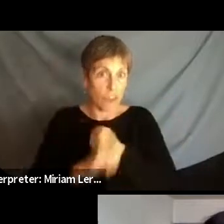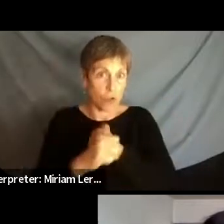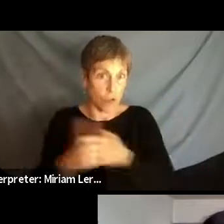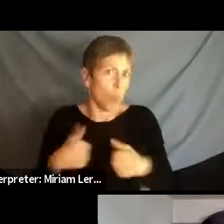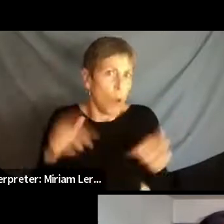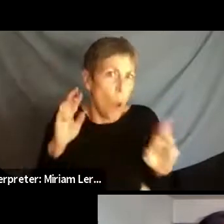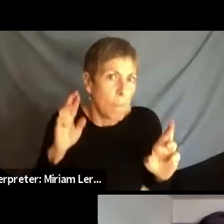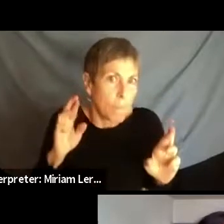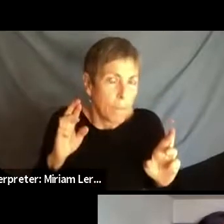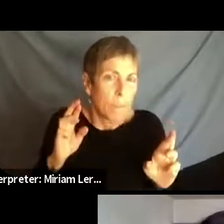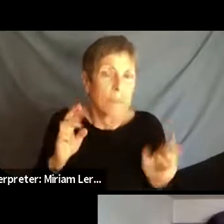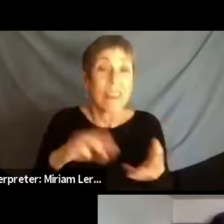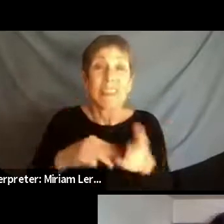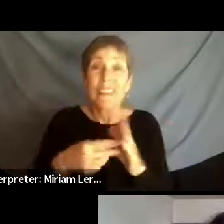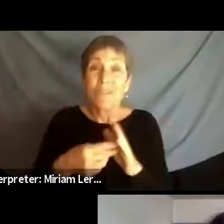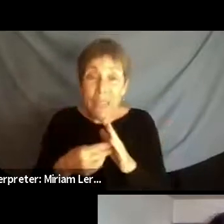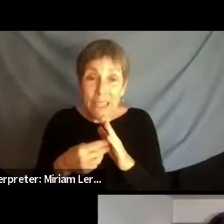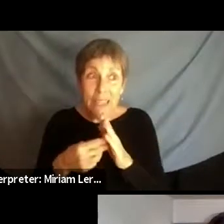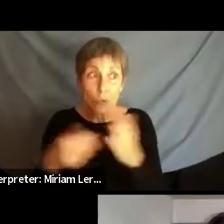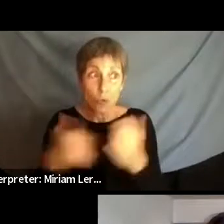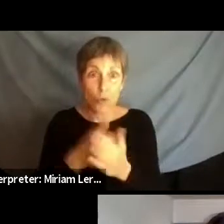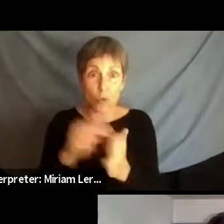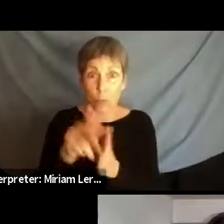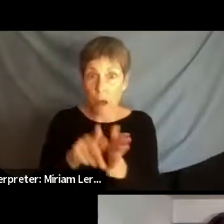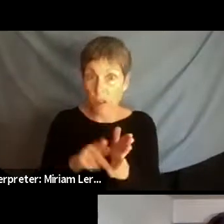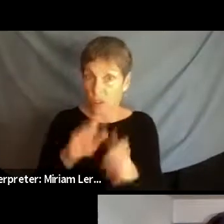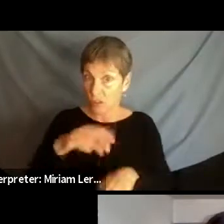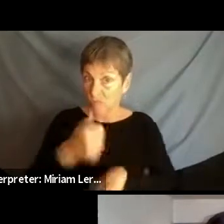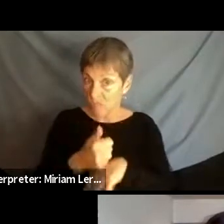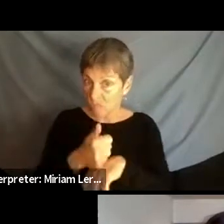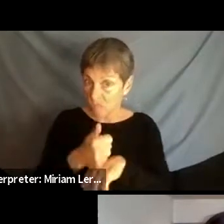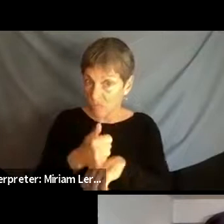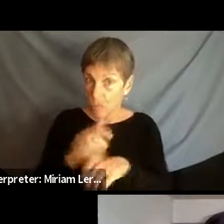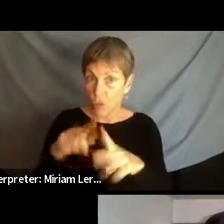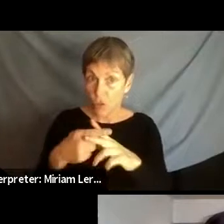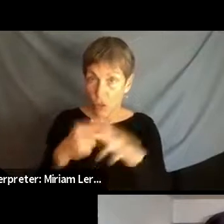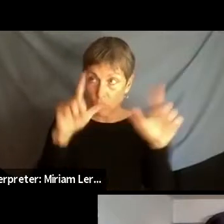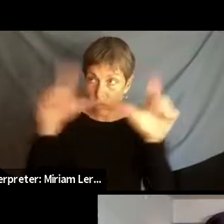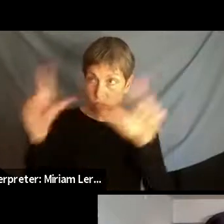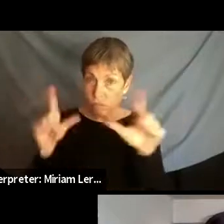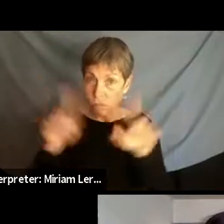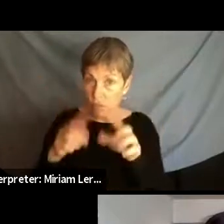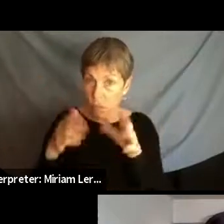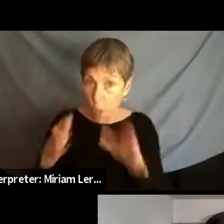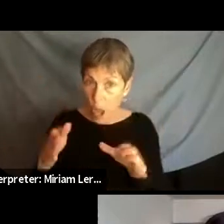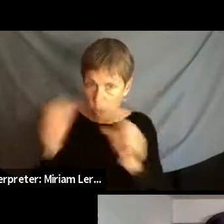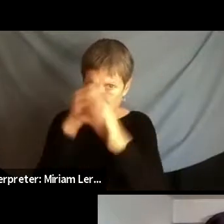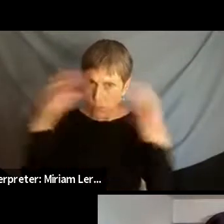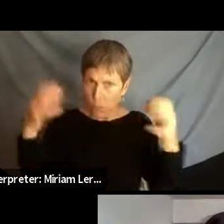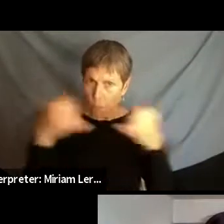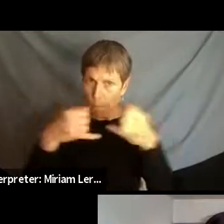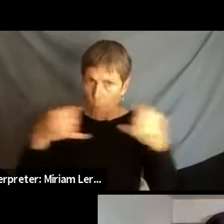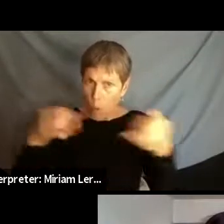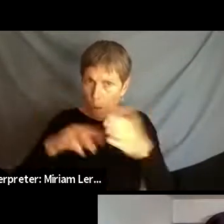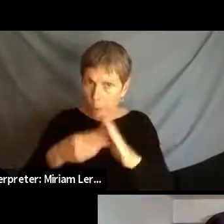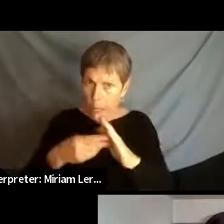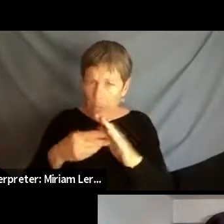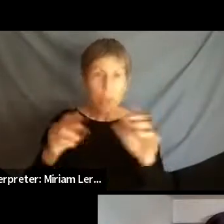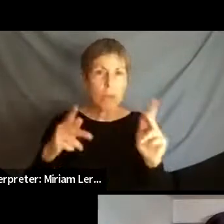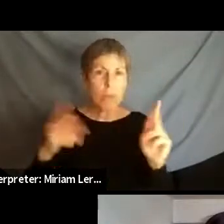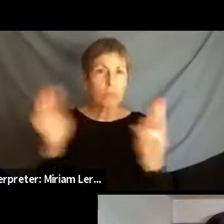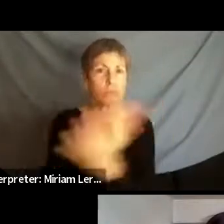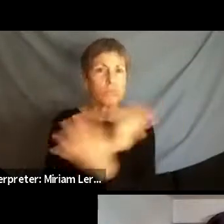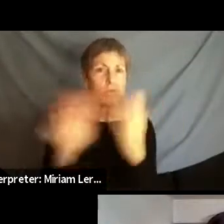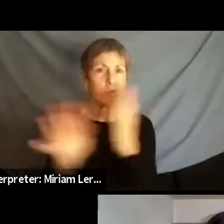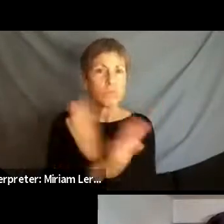mean that instituting a policy where we start to reframe the thoughts about what a border really is, right? Freedom of movement and